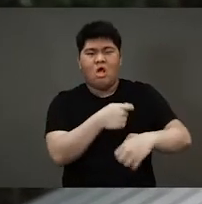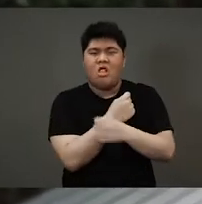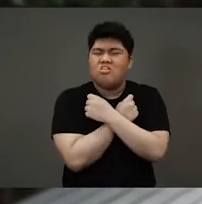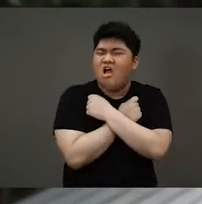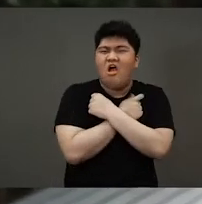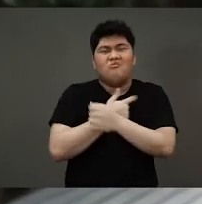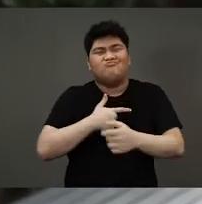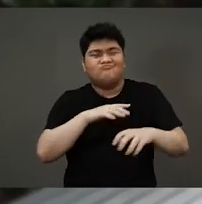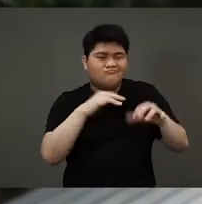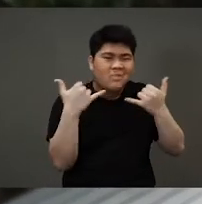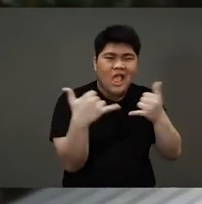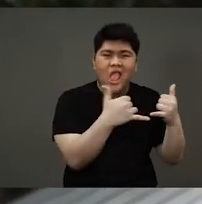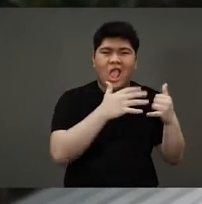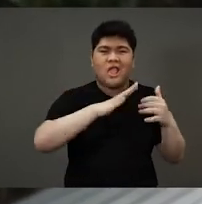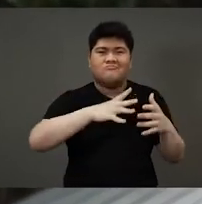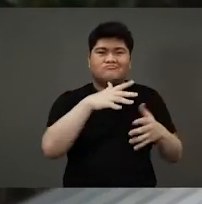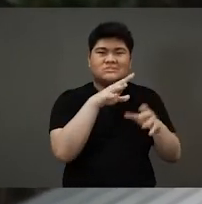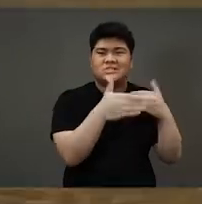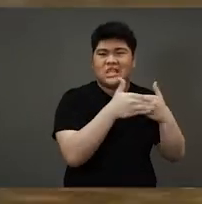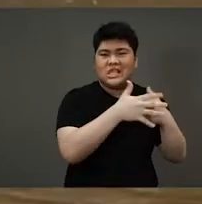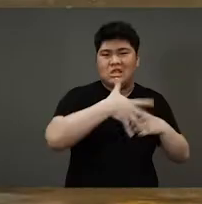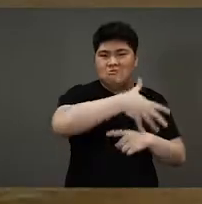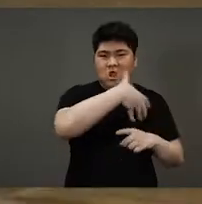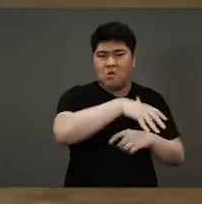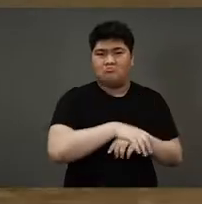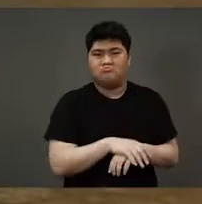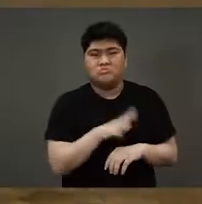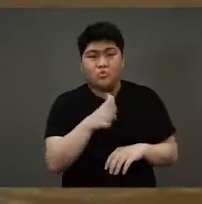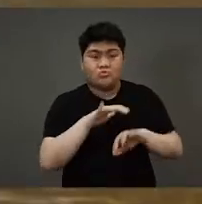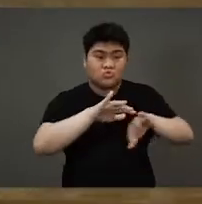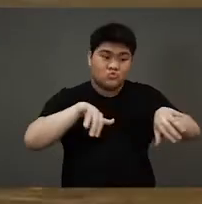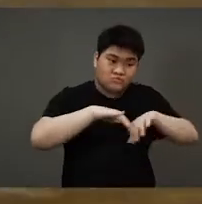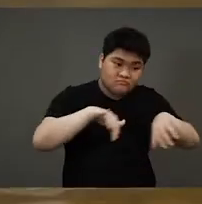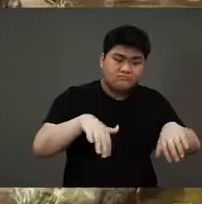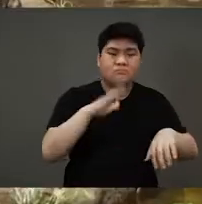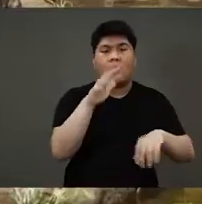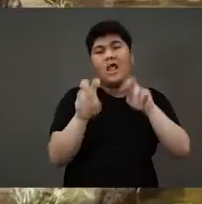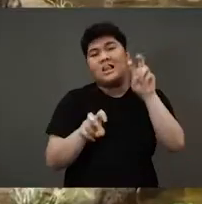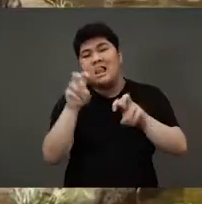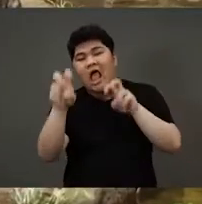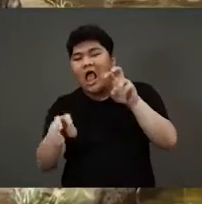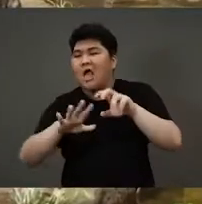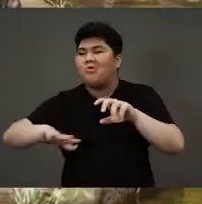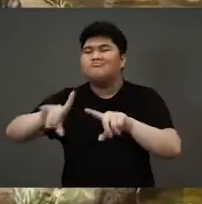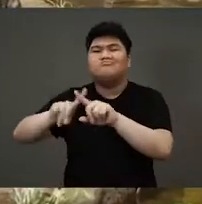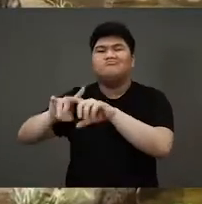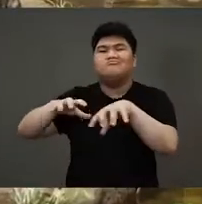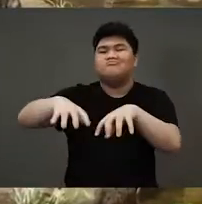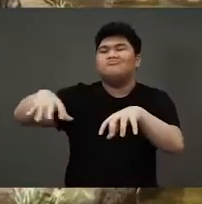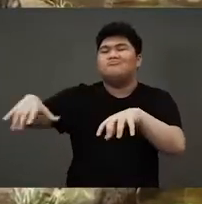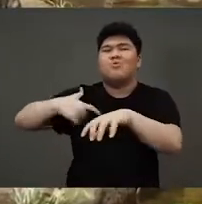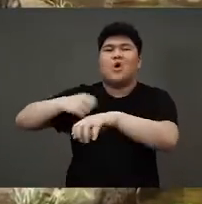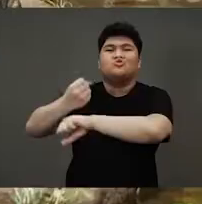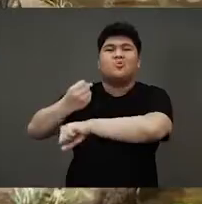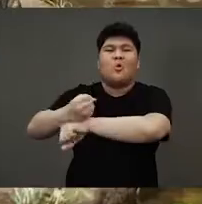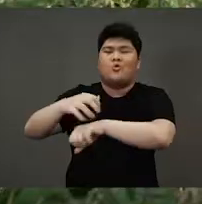loved to spend time beside this waterfall. He would swim in the waterfall, he would climb on all the rocks beside it,